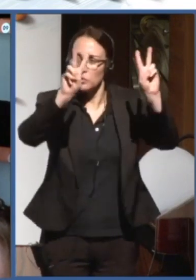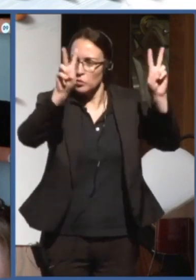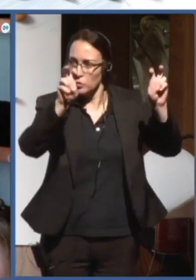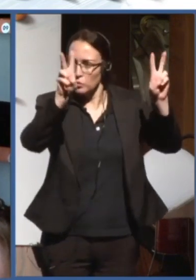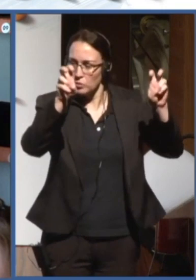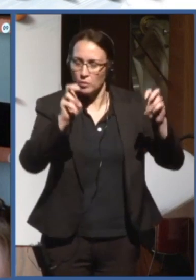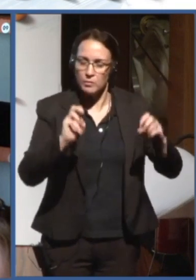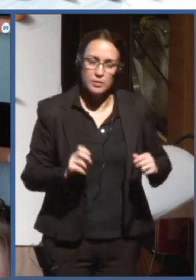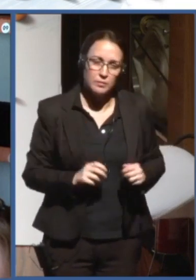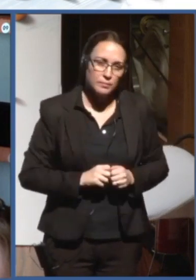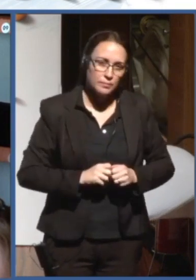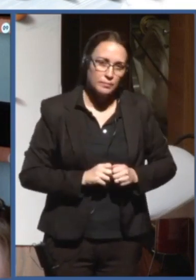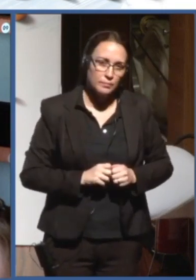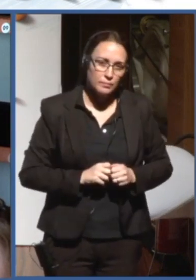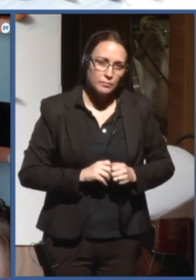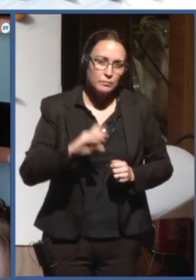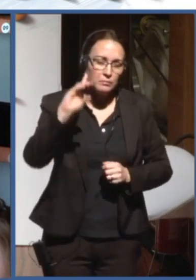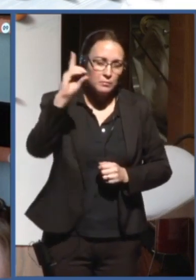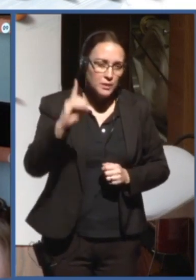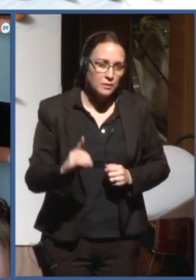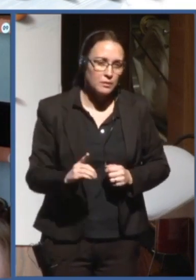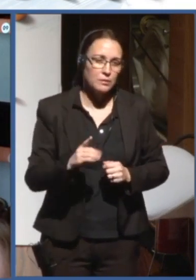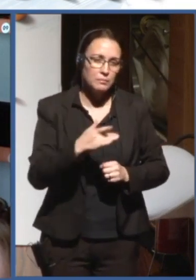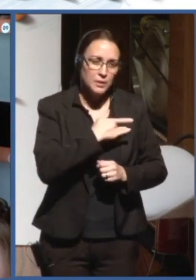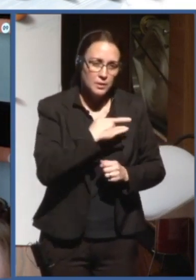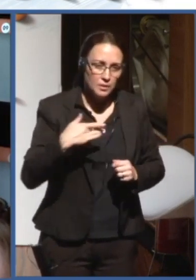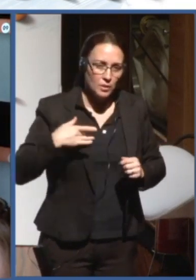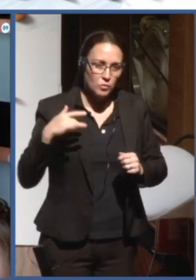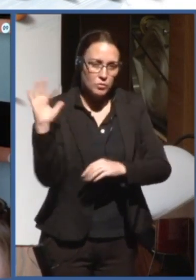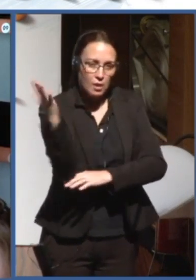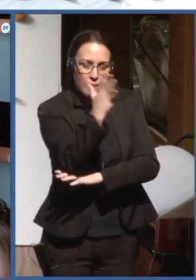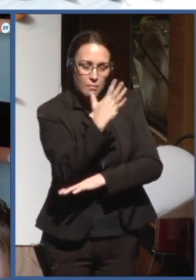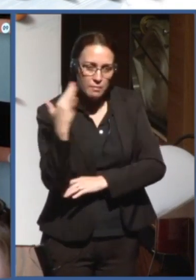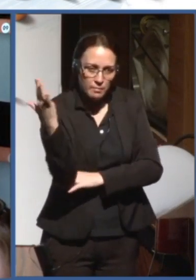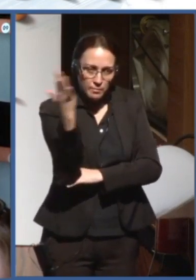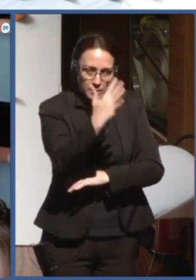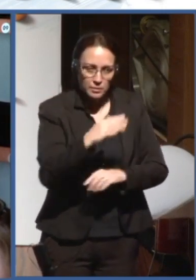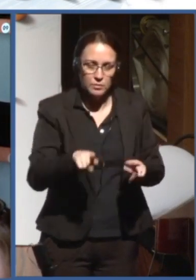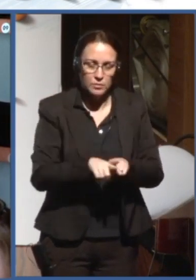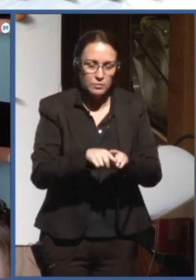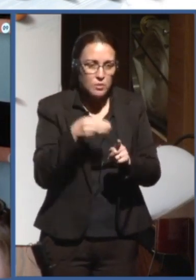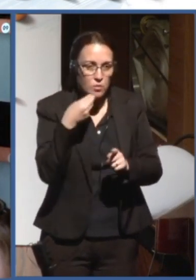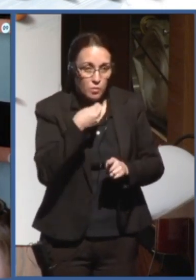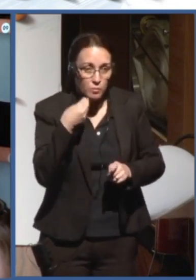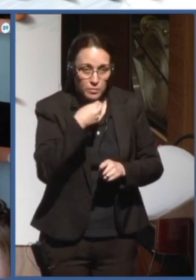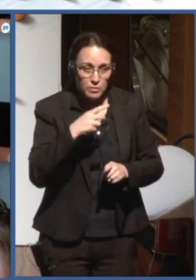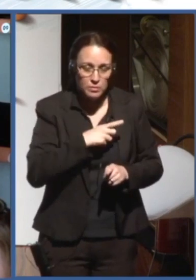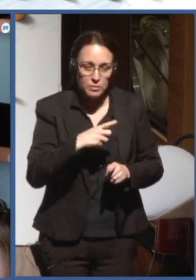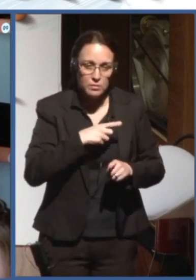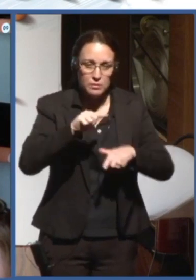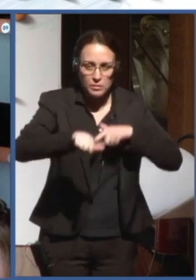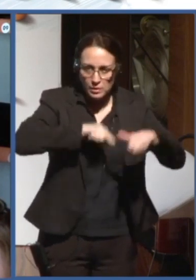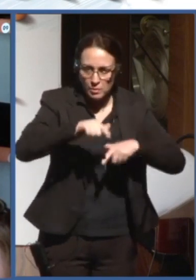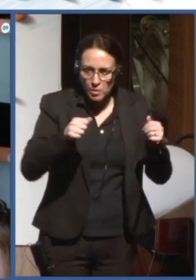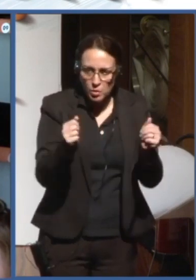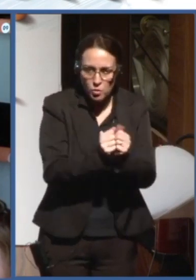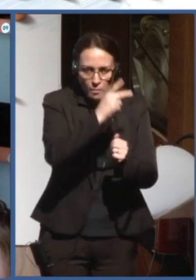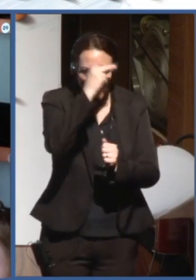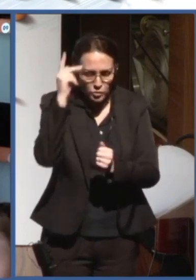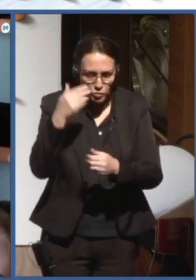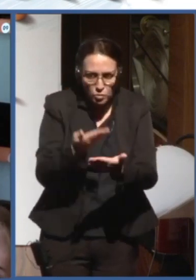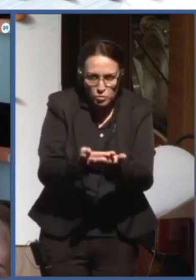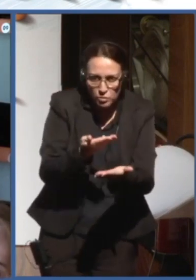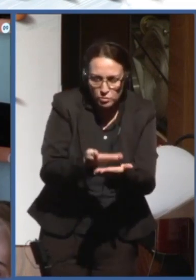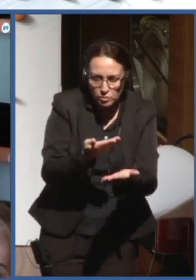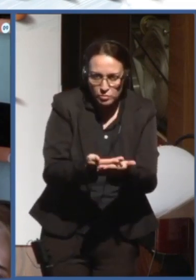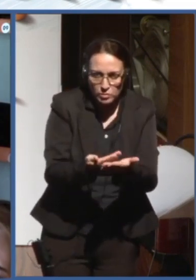health, considering that I had the opportunity to work with universities from Bolivia, United States, Brazil, Japan